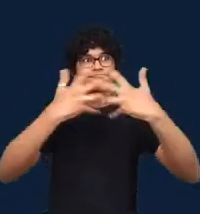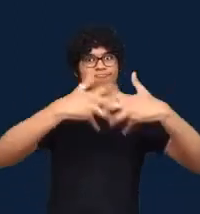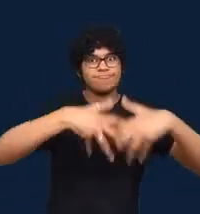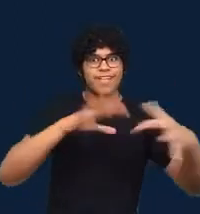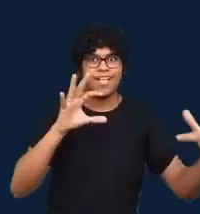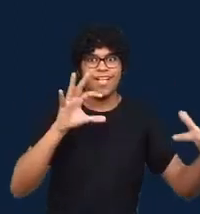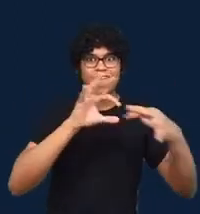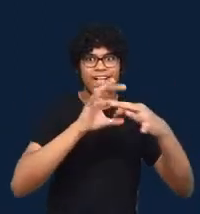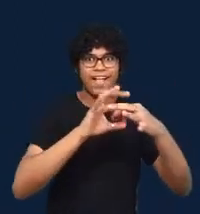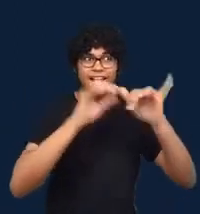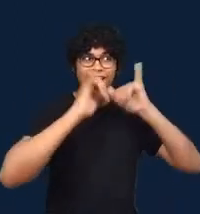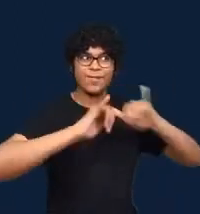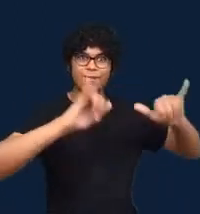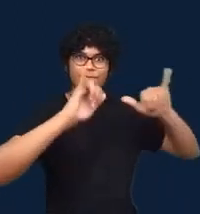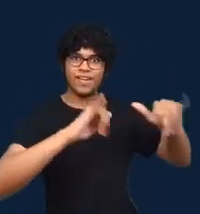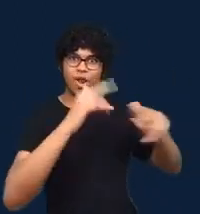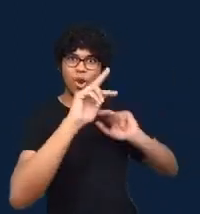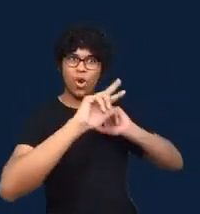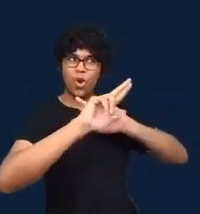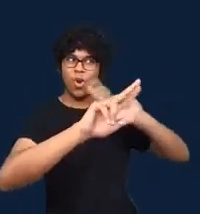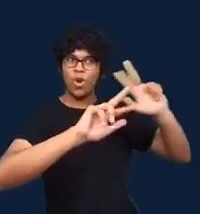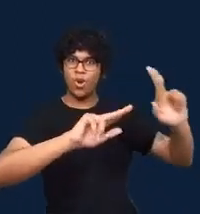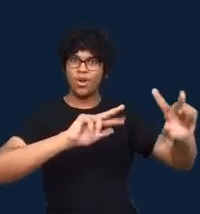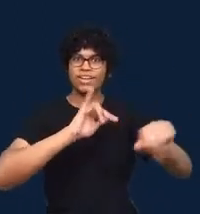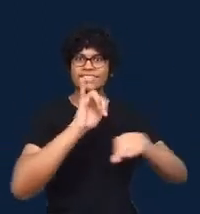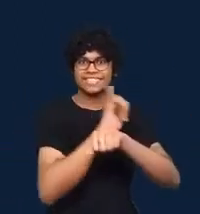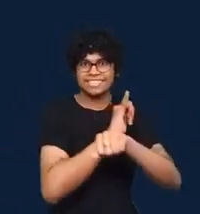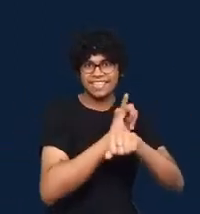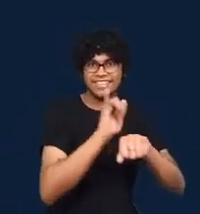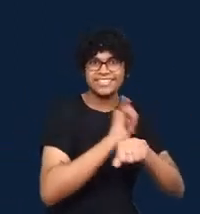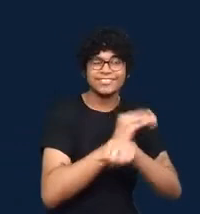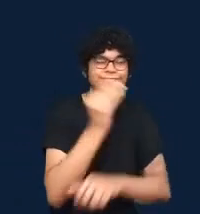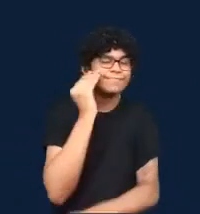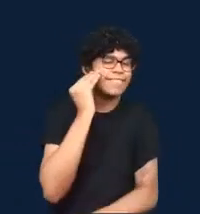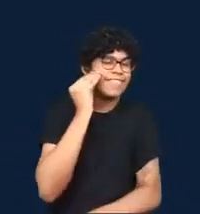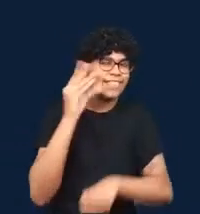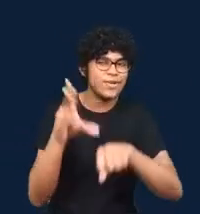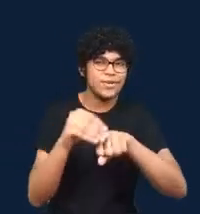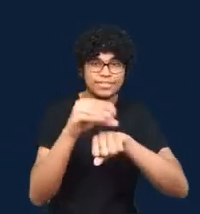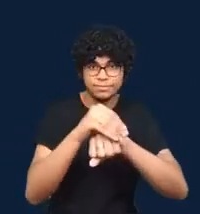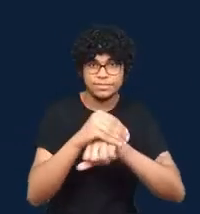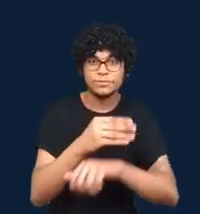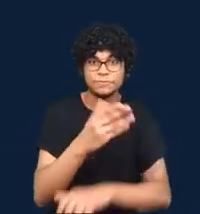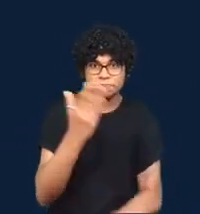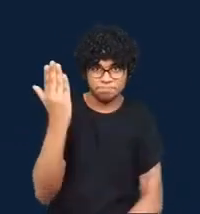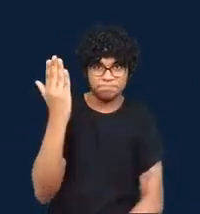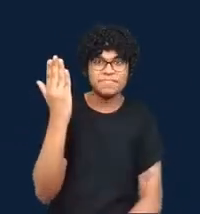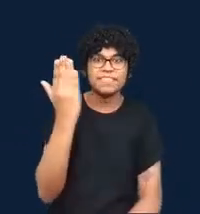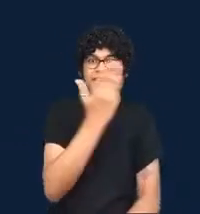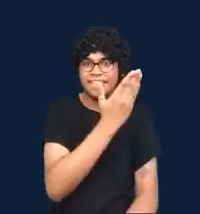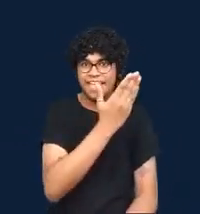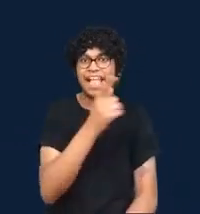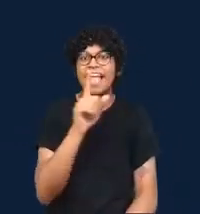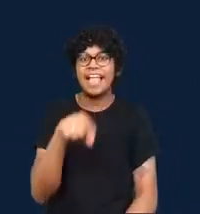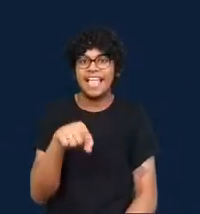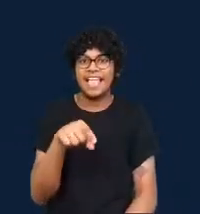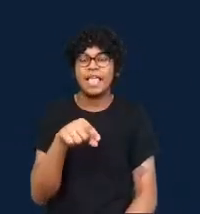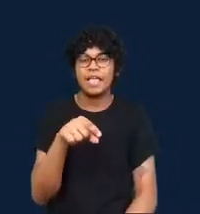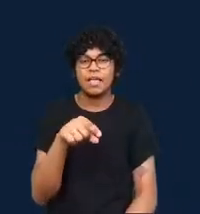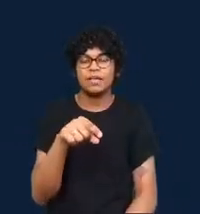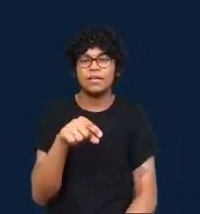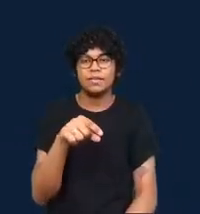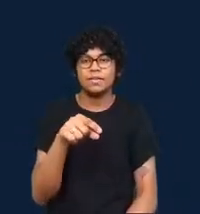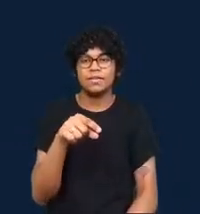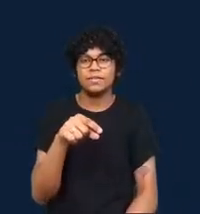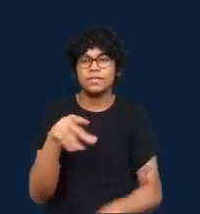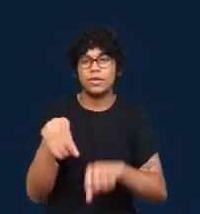participatory visual knowledge making that comes from the work of Chicas Poderosas. And many of you might know